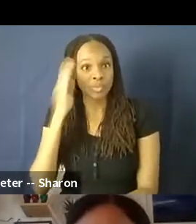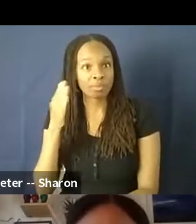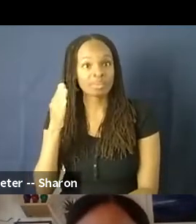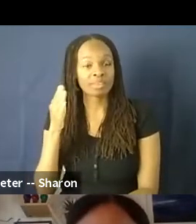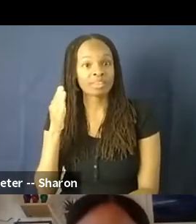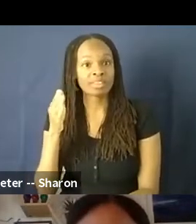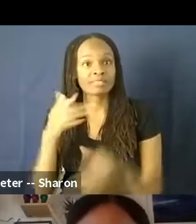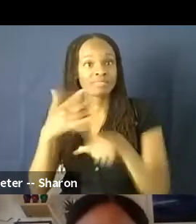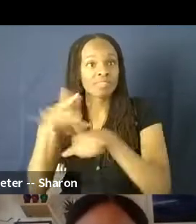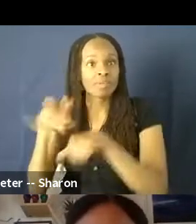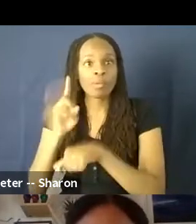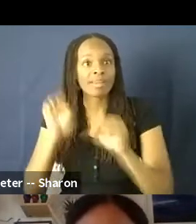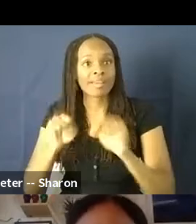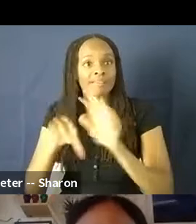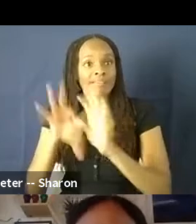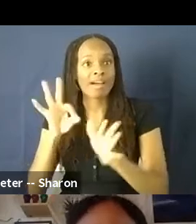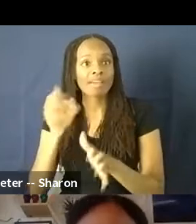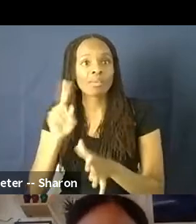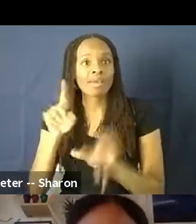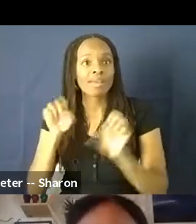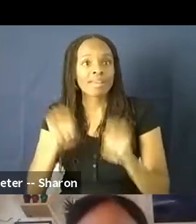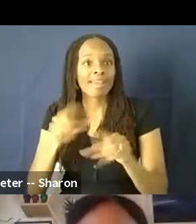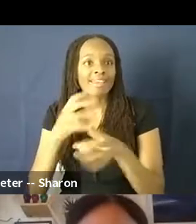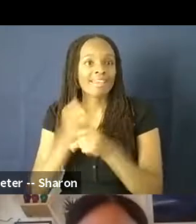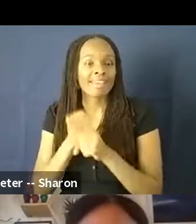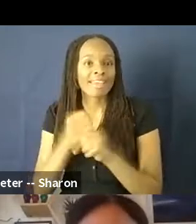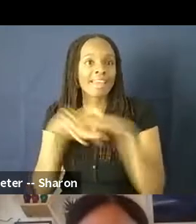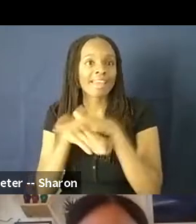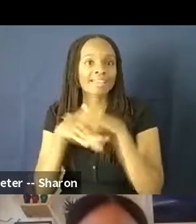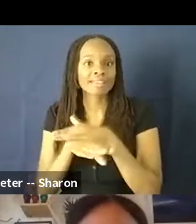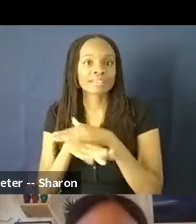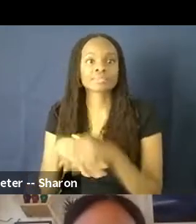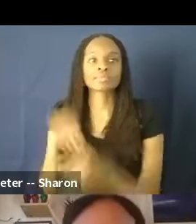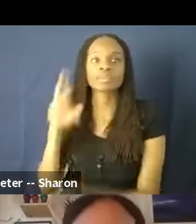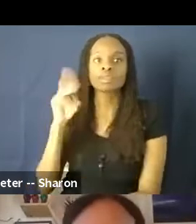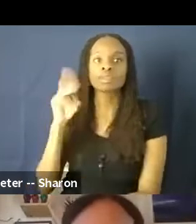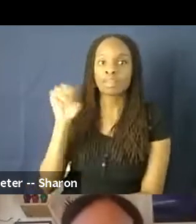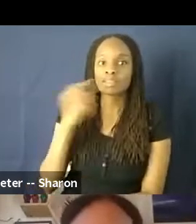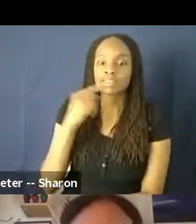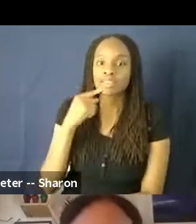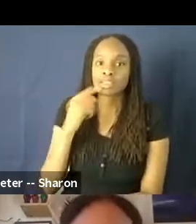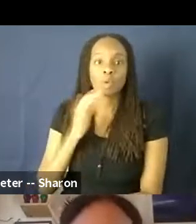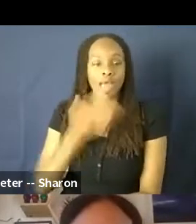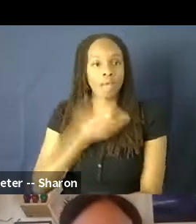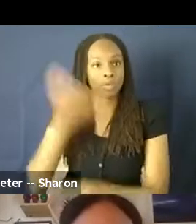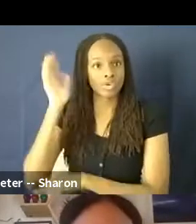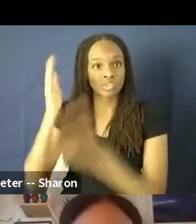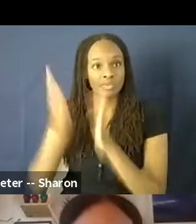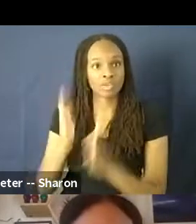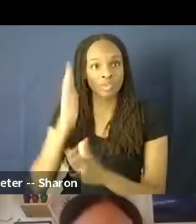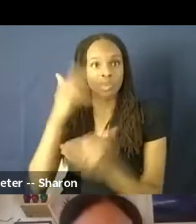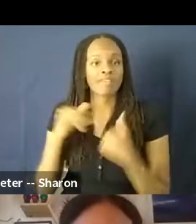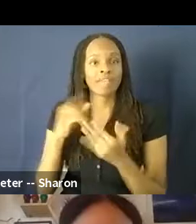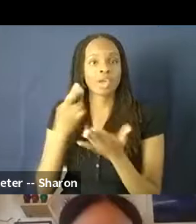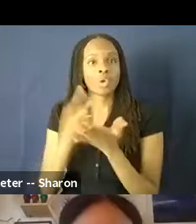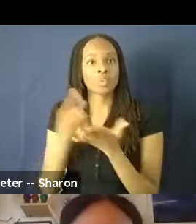find them and how they can get access. So what we're going to do is our esteemed speakers are going to put together like a resource